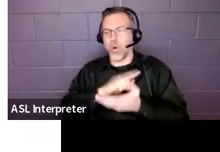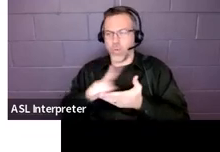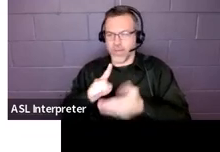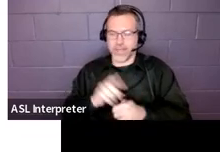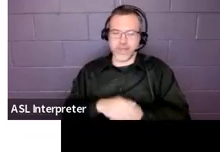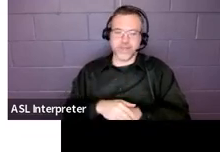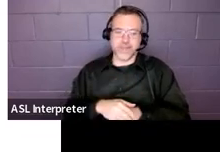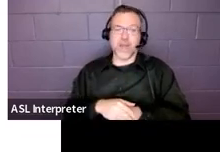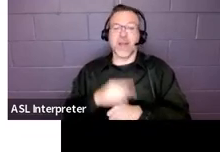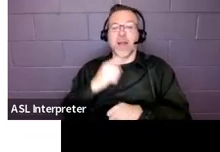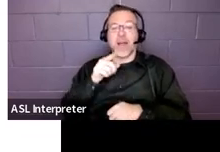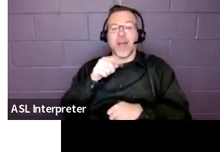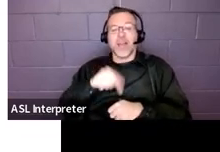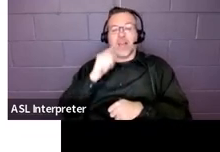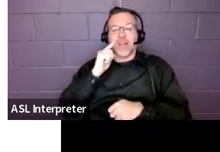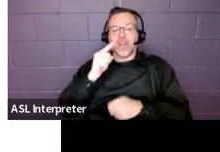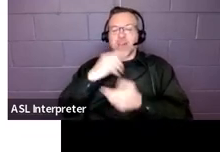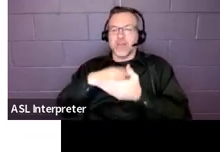district placement.